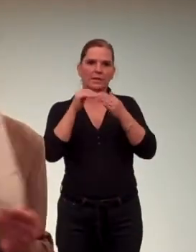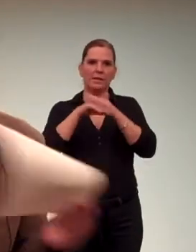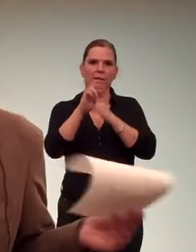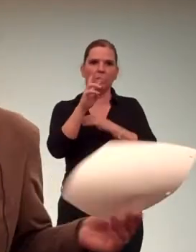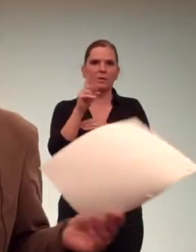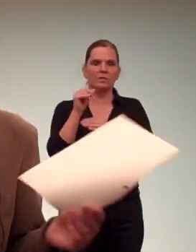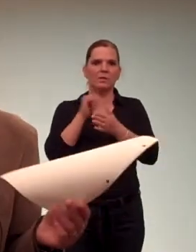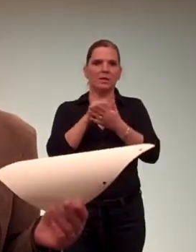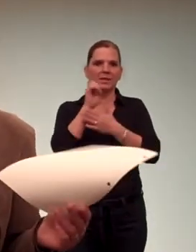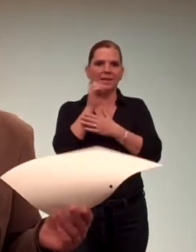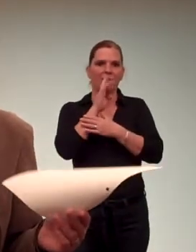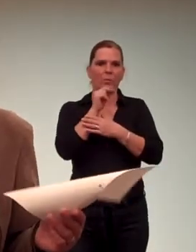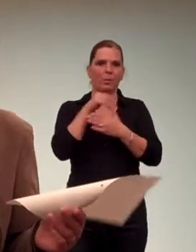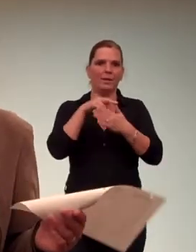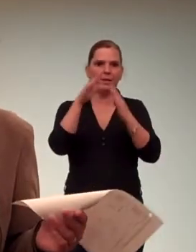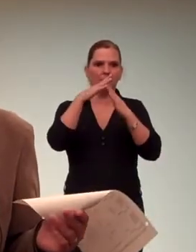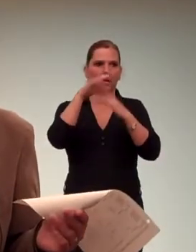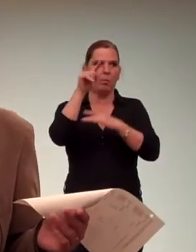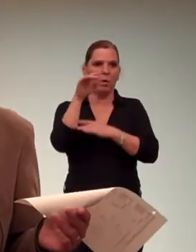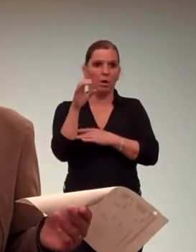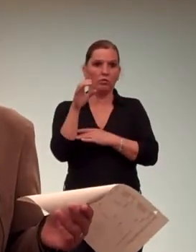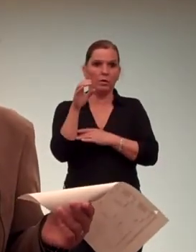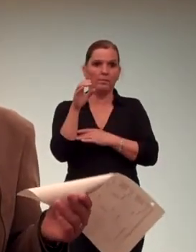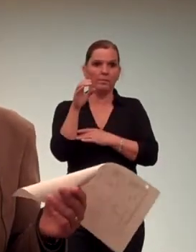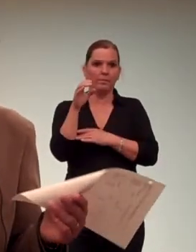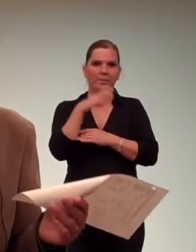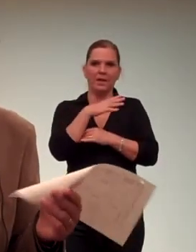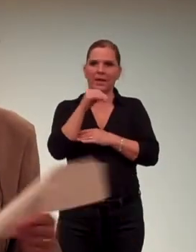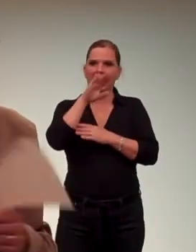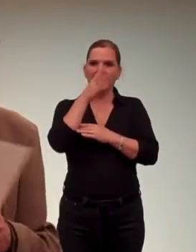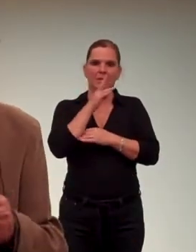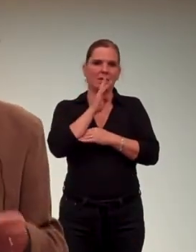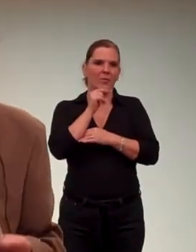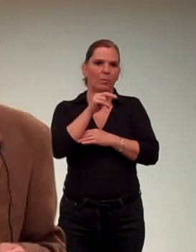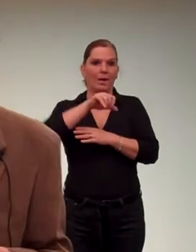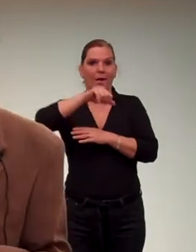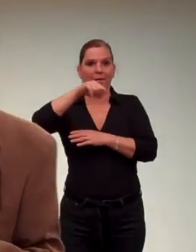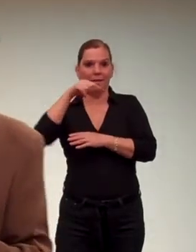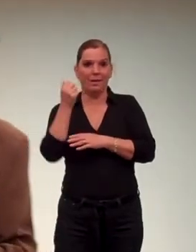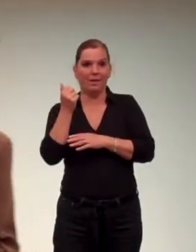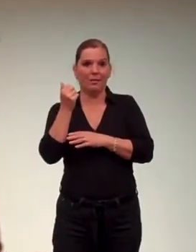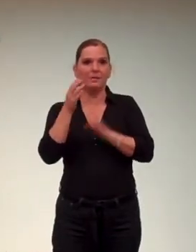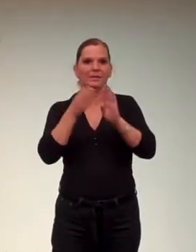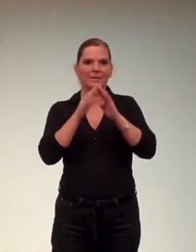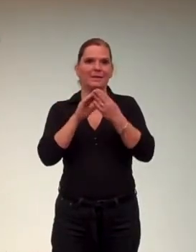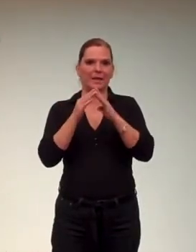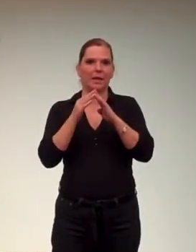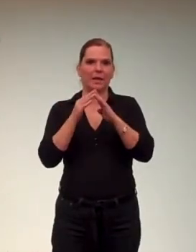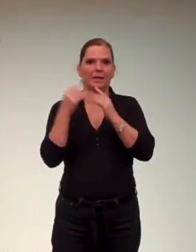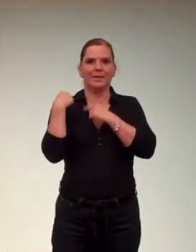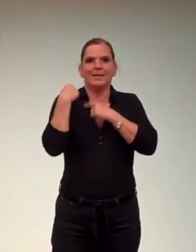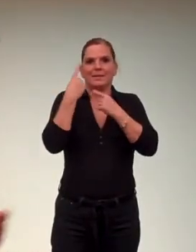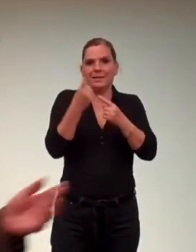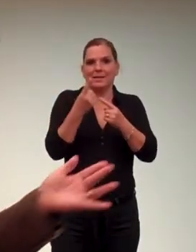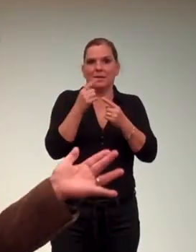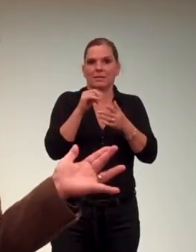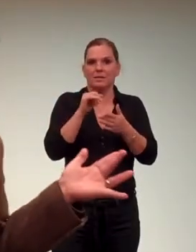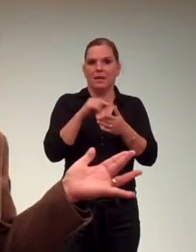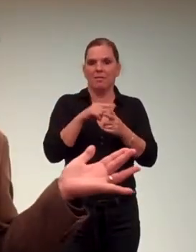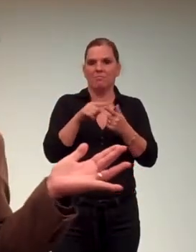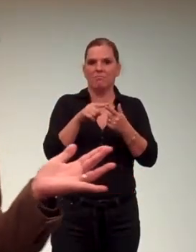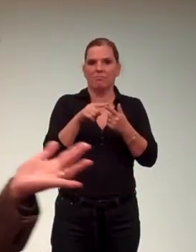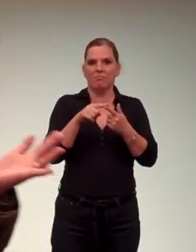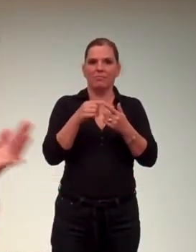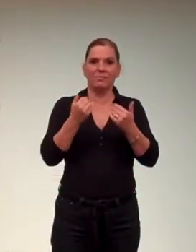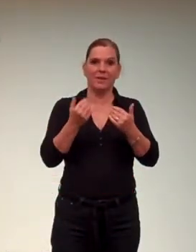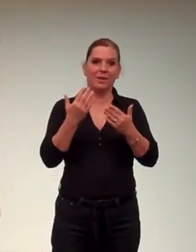West Virginia that's ever been in the top 100. And there has never been another city since then. And there now